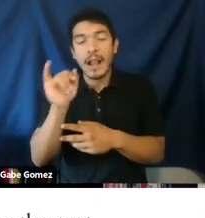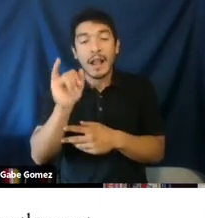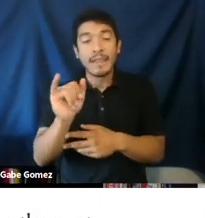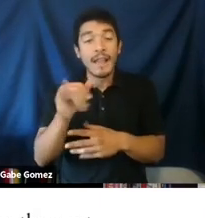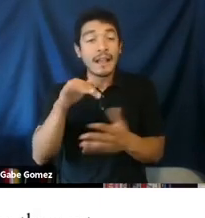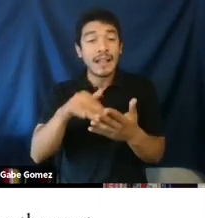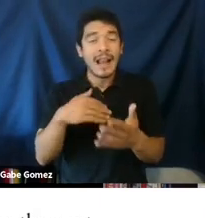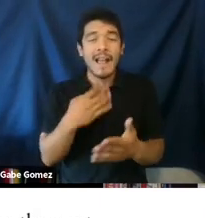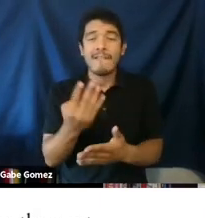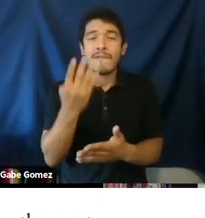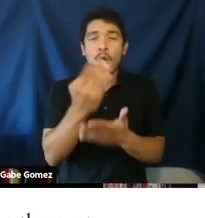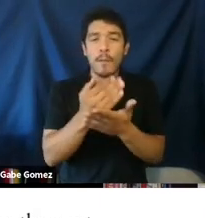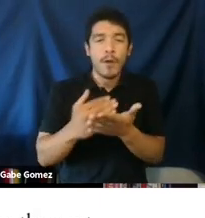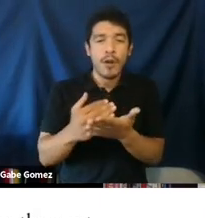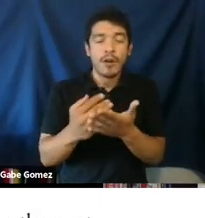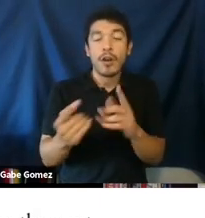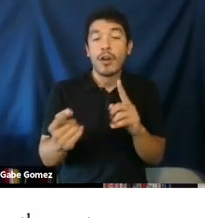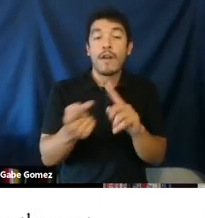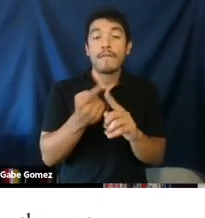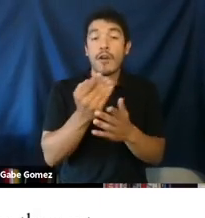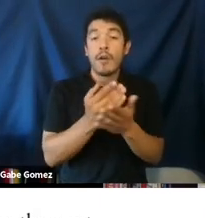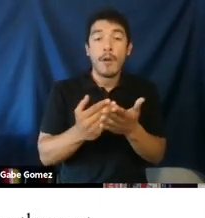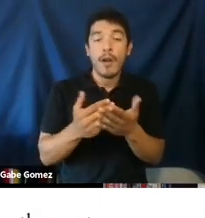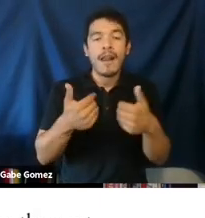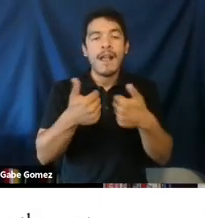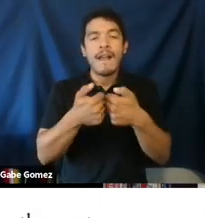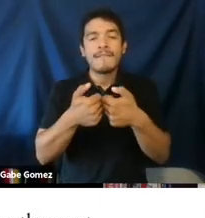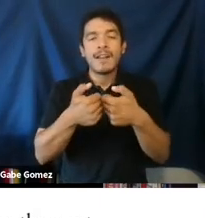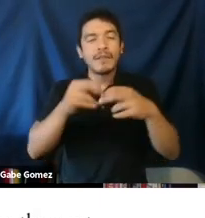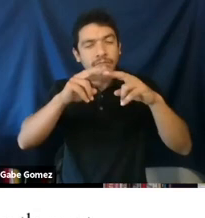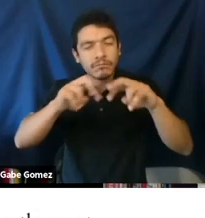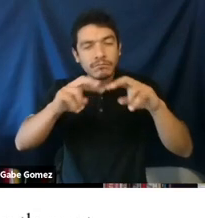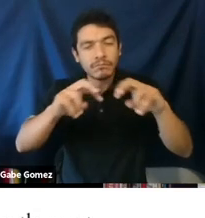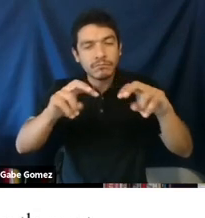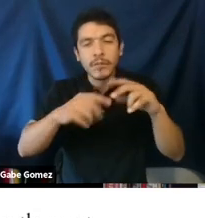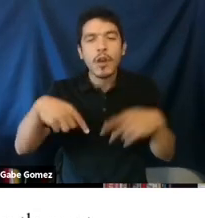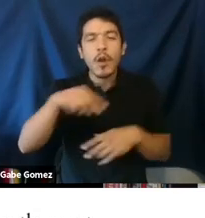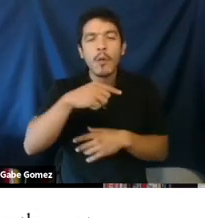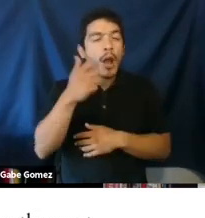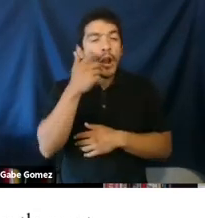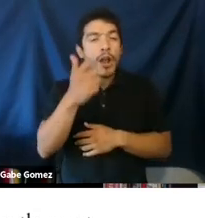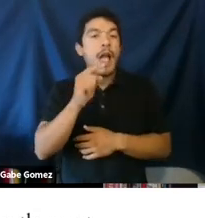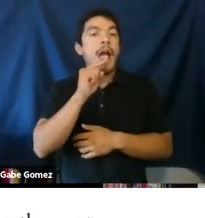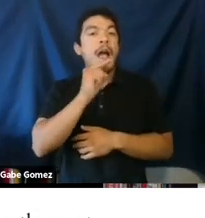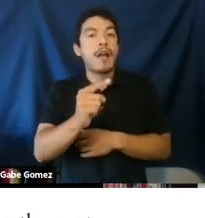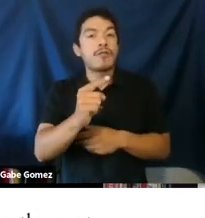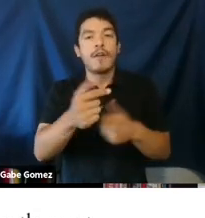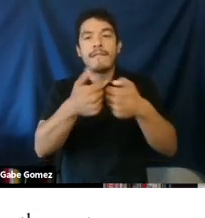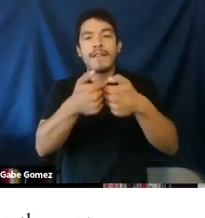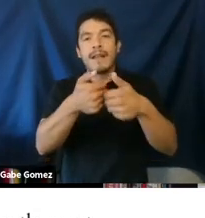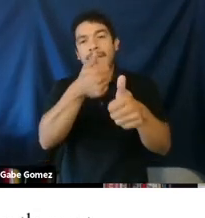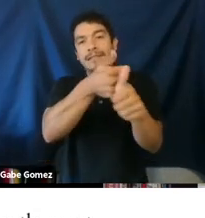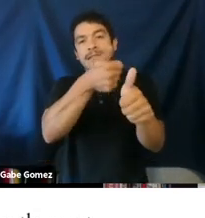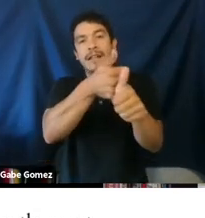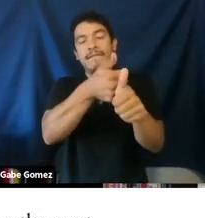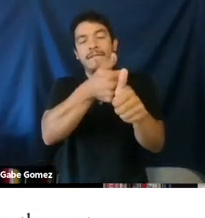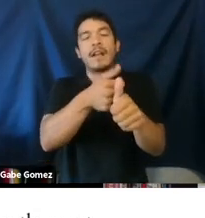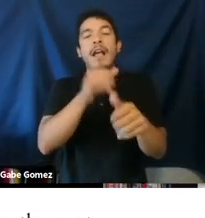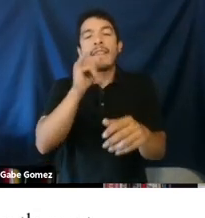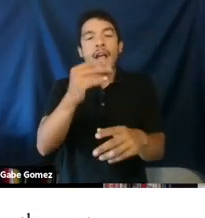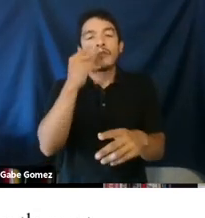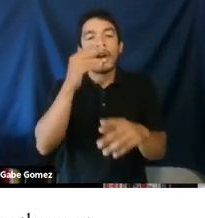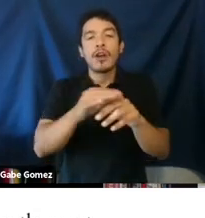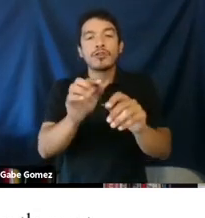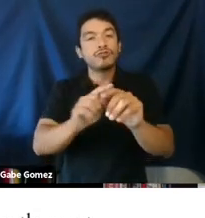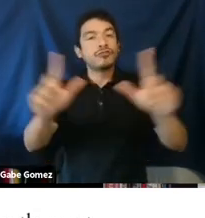platform of video game content. And our study had four parts. The first part was a video game content analysis.